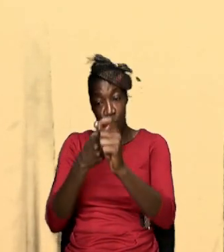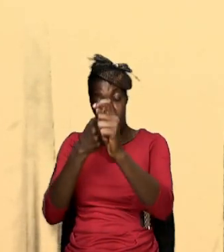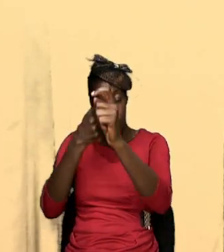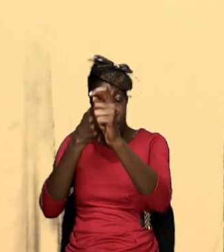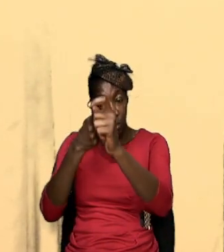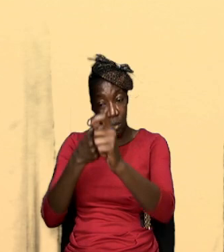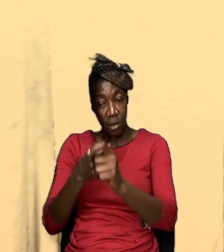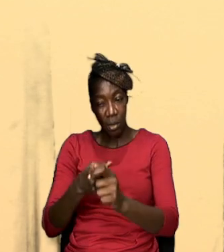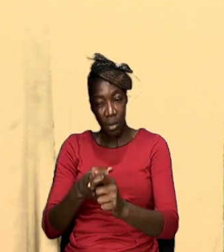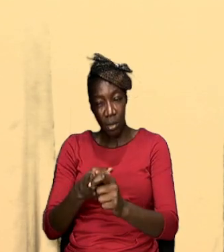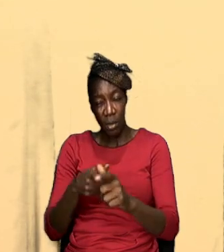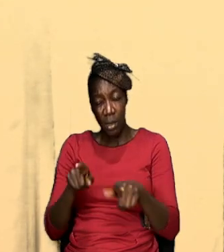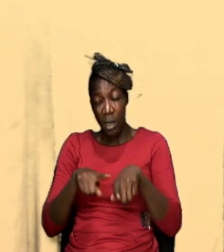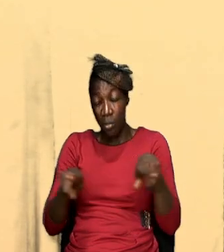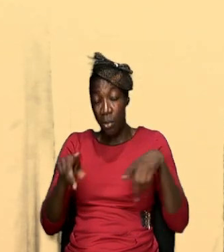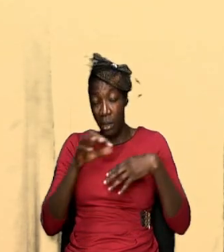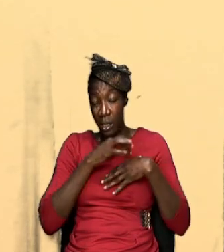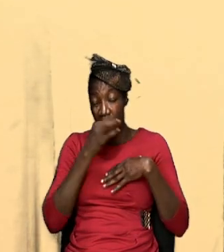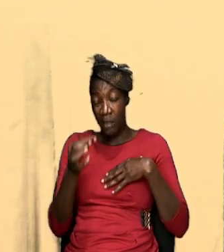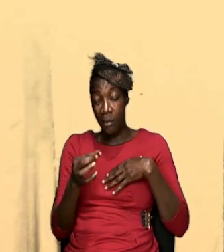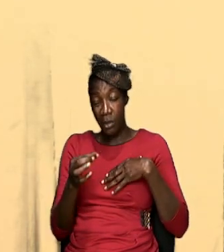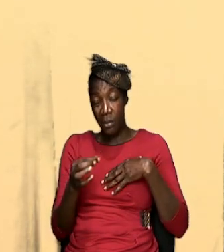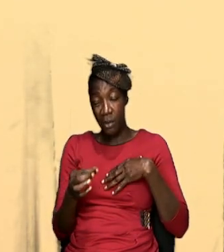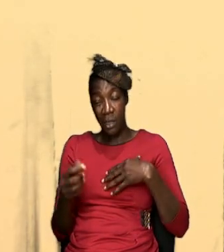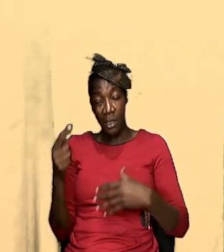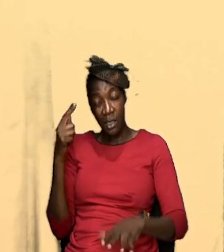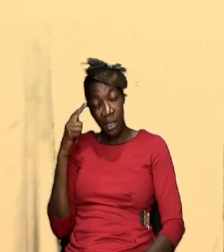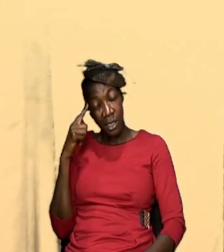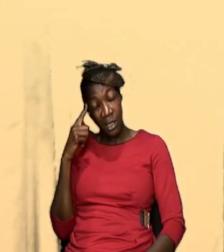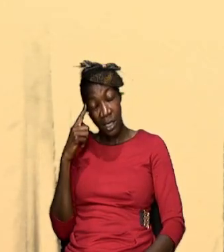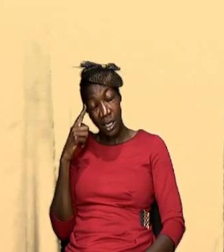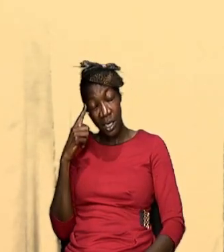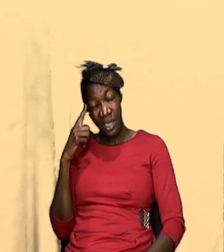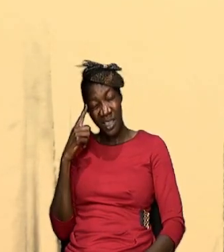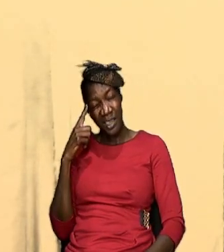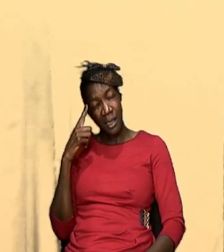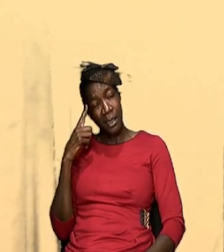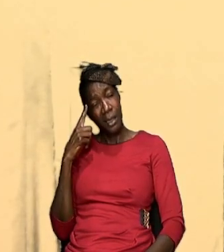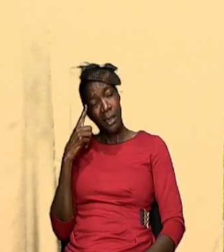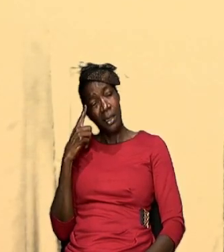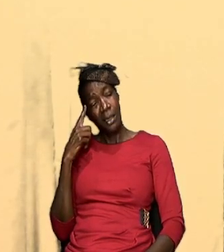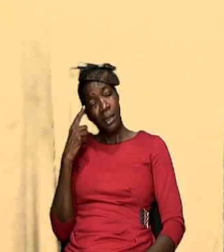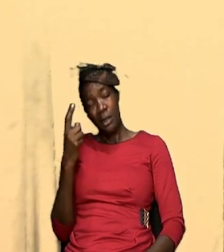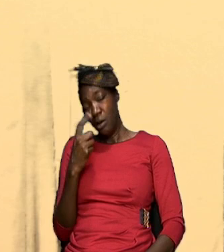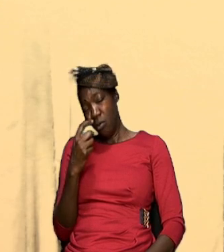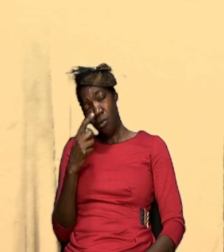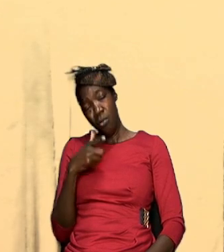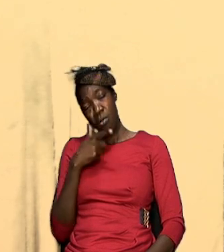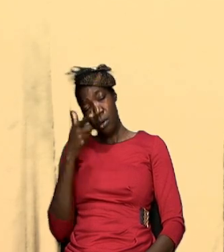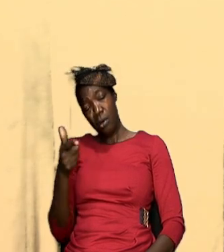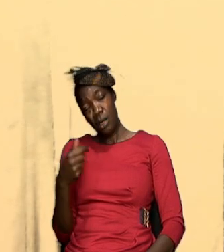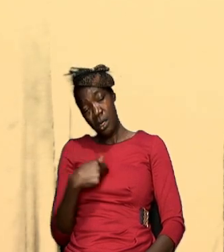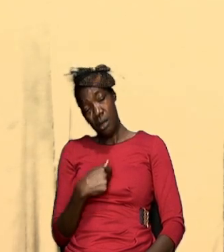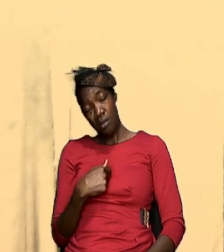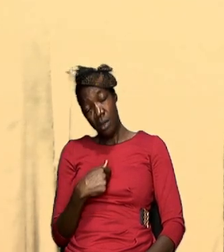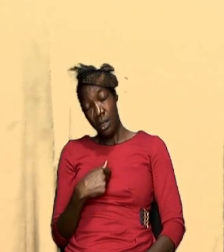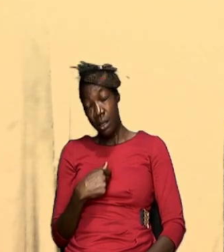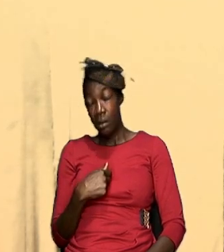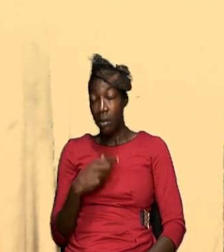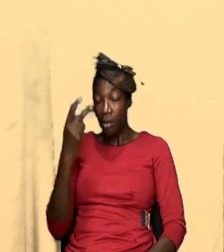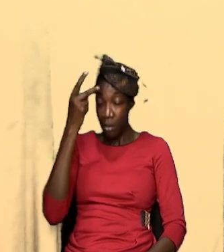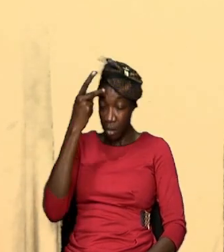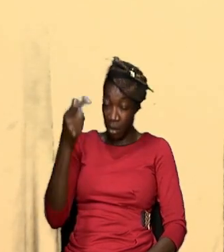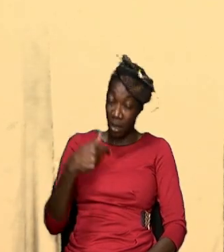and in our spirit we are just thinking of who is looking at us and that is not true worship that is what